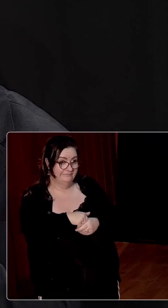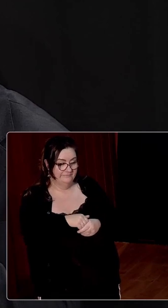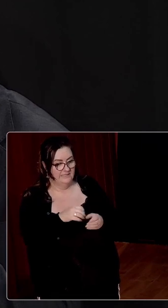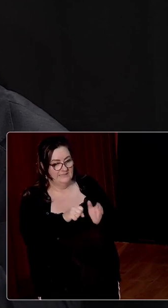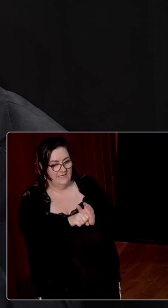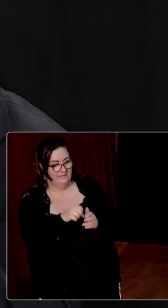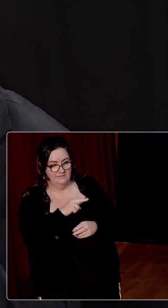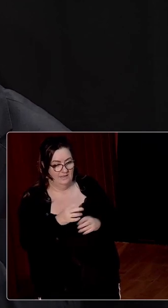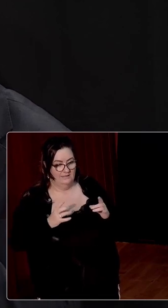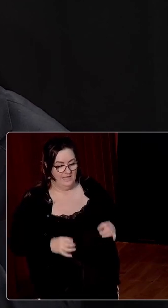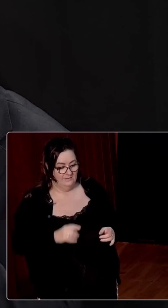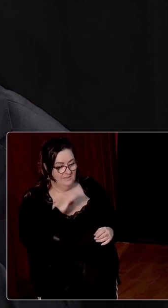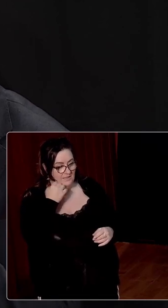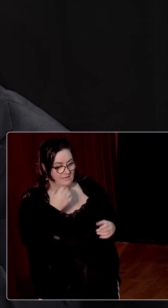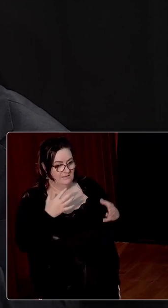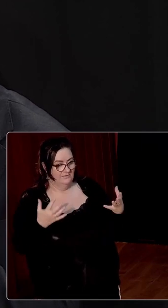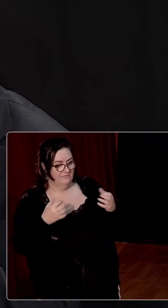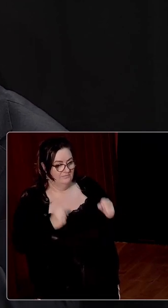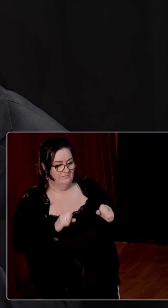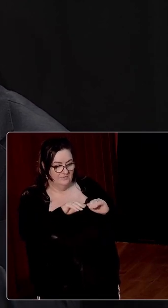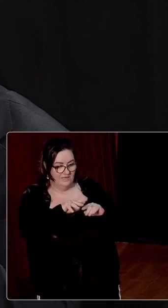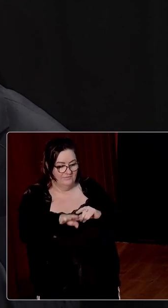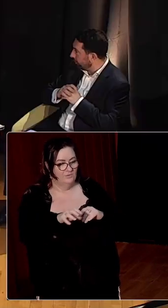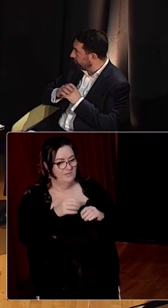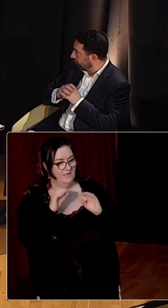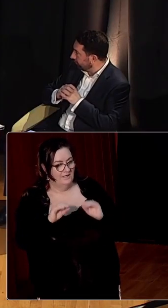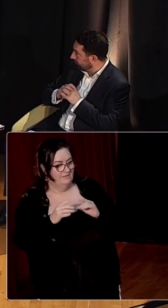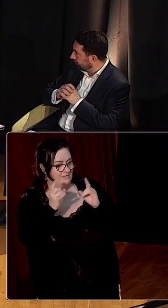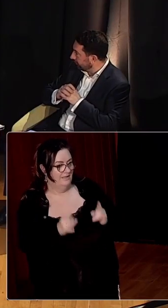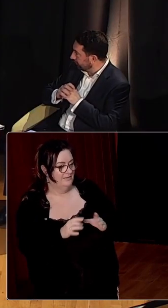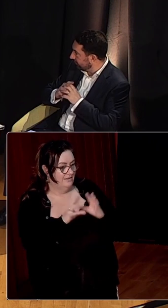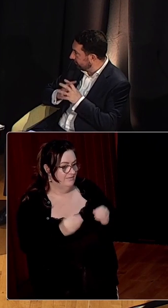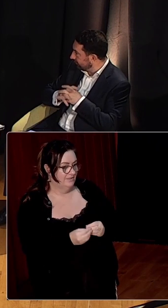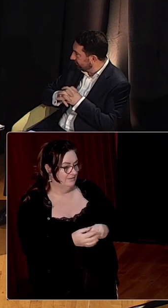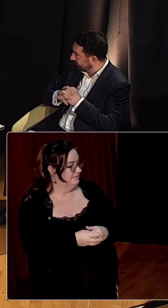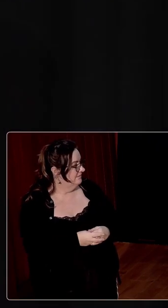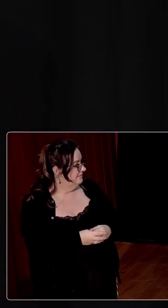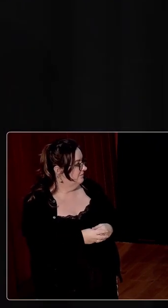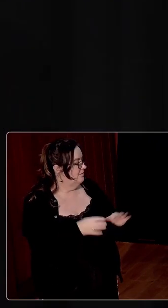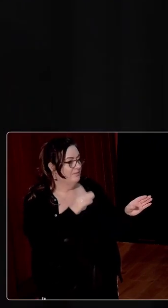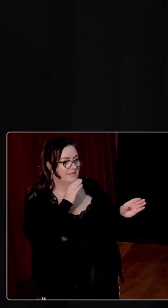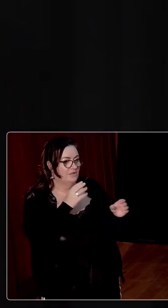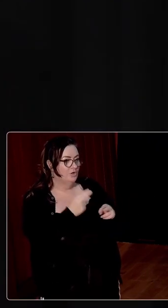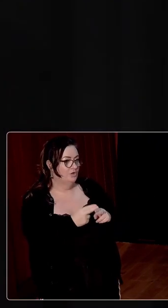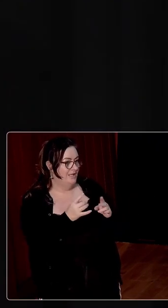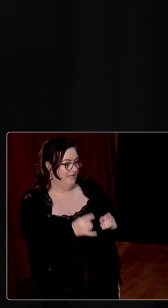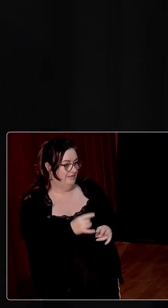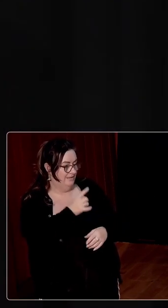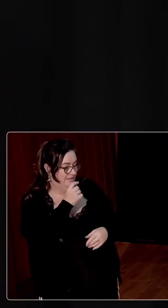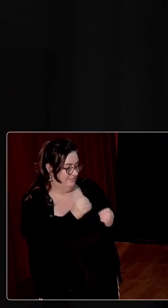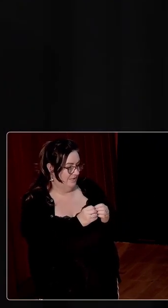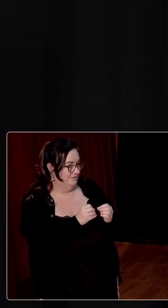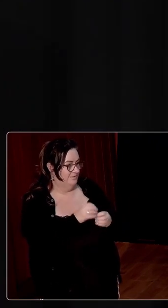commas was unhealthy, given its huge contribution to education, health and so much more in Irish life? I suppose what I meant by unhealthy was the